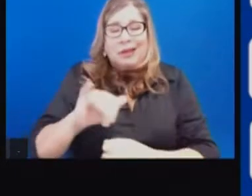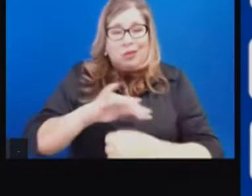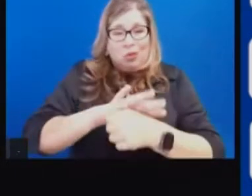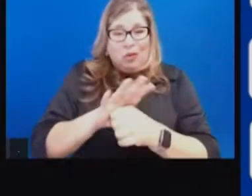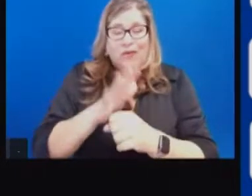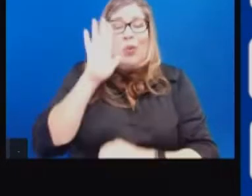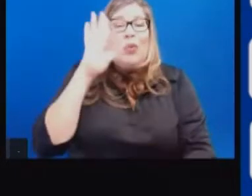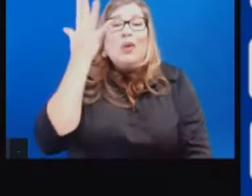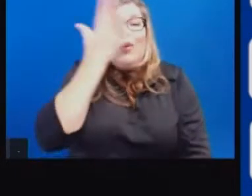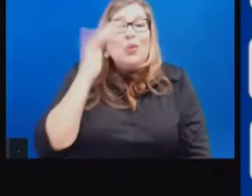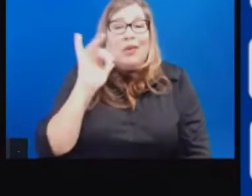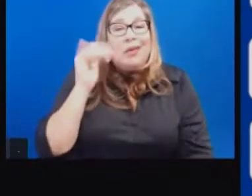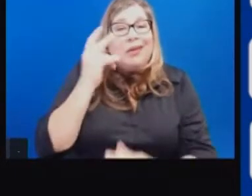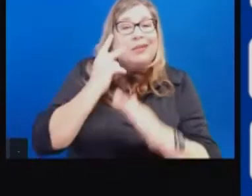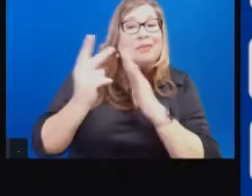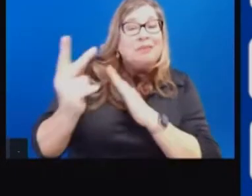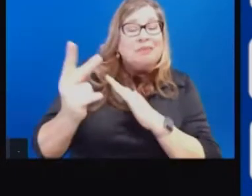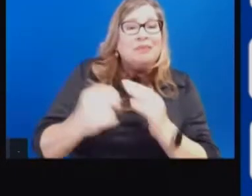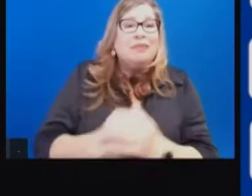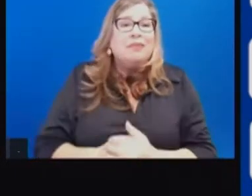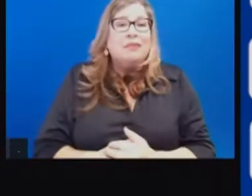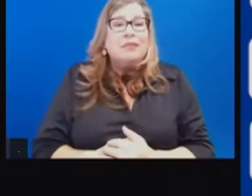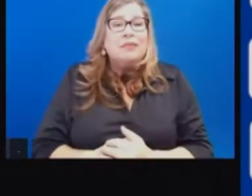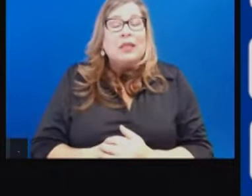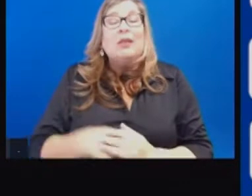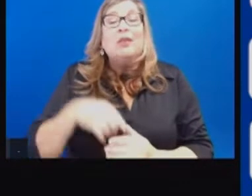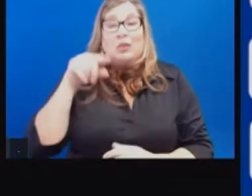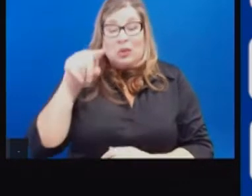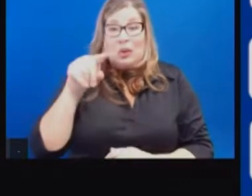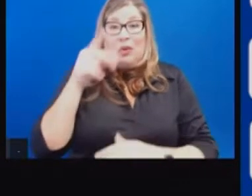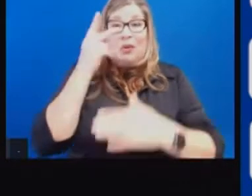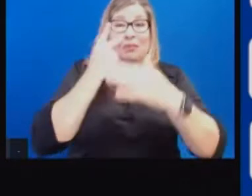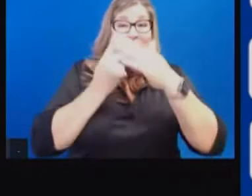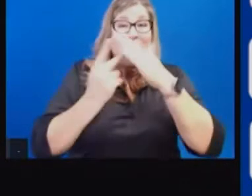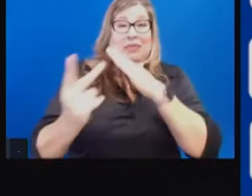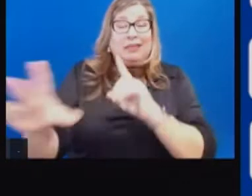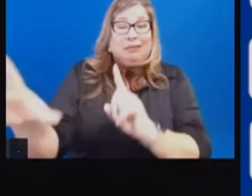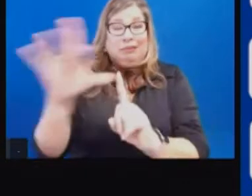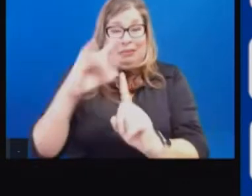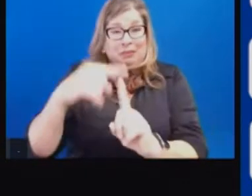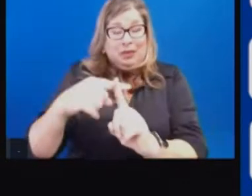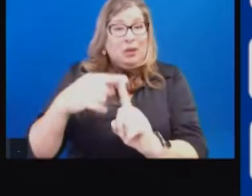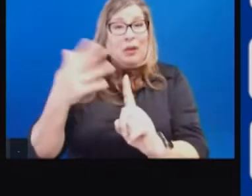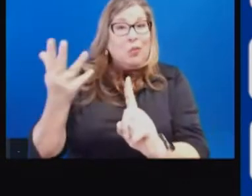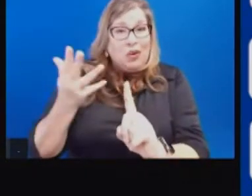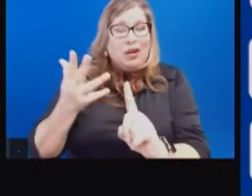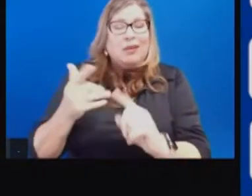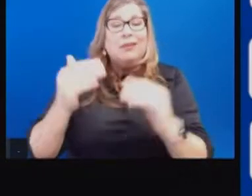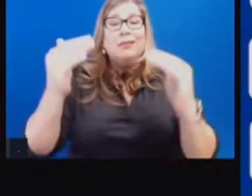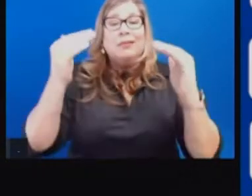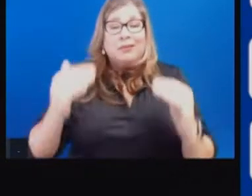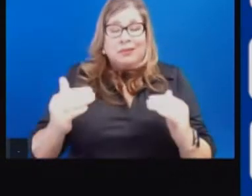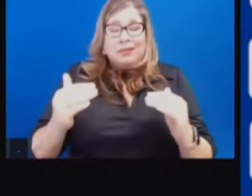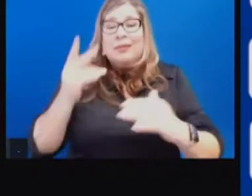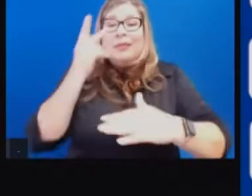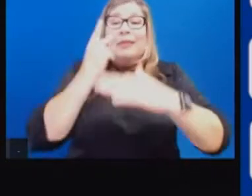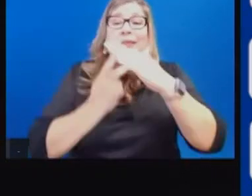that along with projected new COVID admissions. I've talked to you before that the projected cases